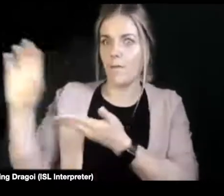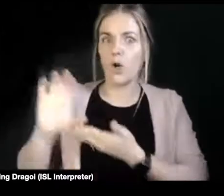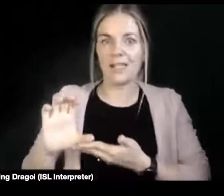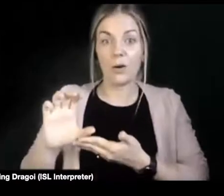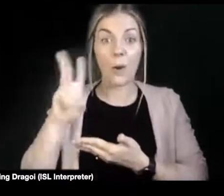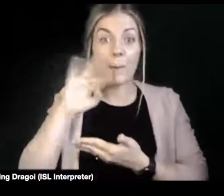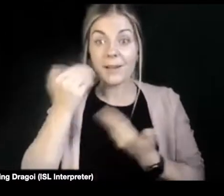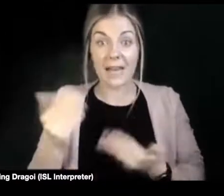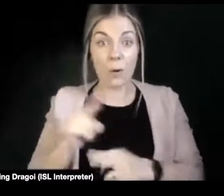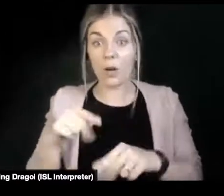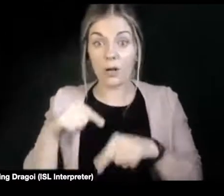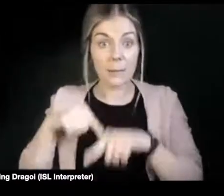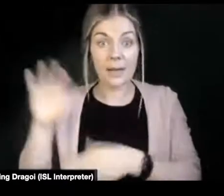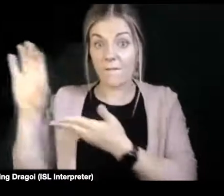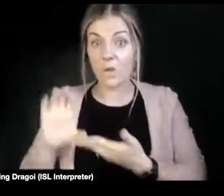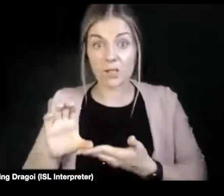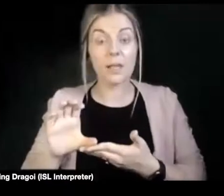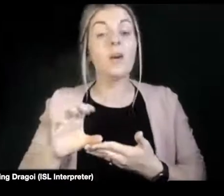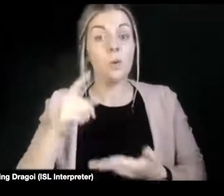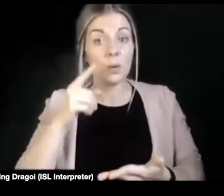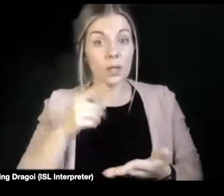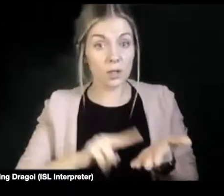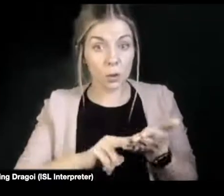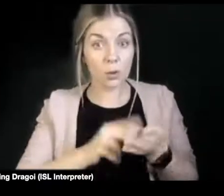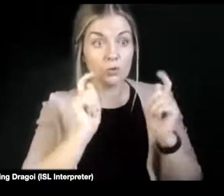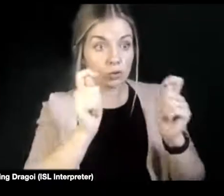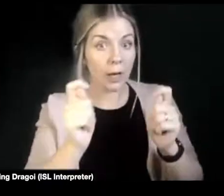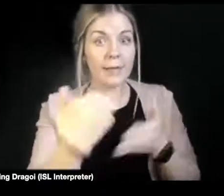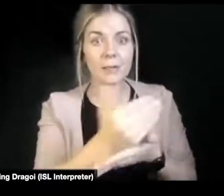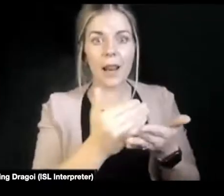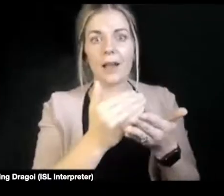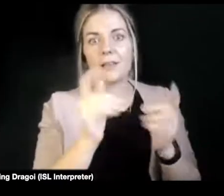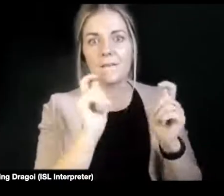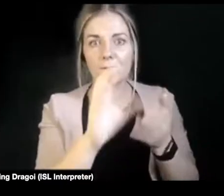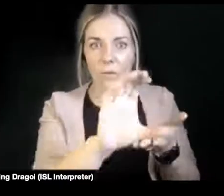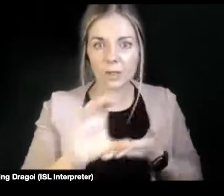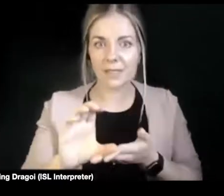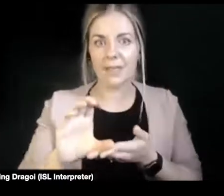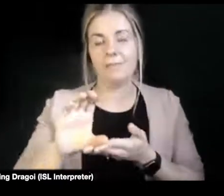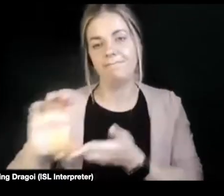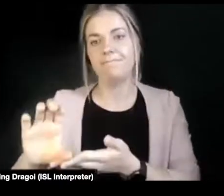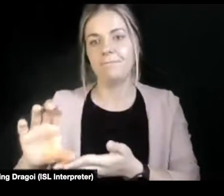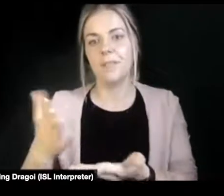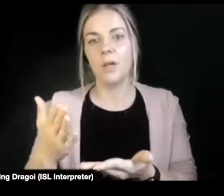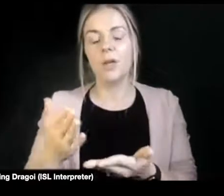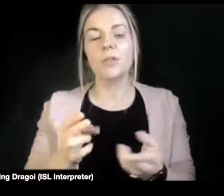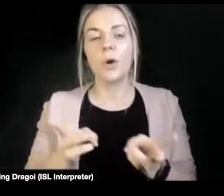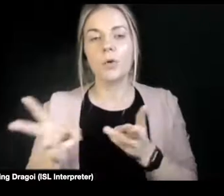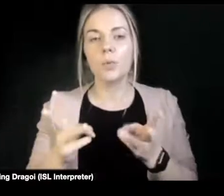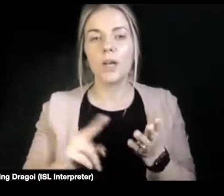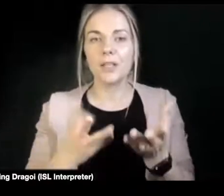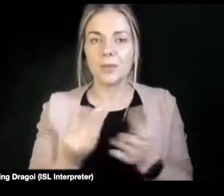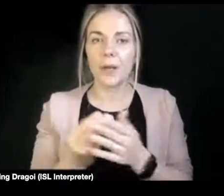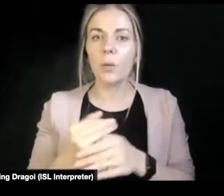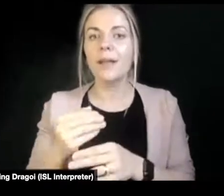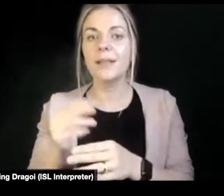We choose our own narrative and the two work parallel working side by side, non-disabled people and disabled people. So it's